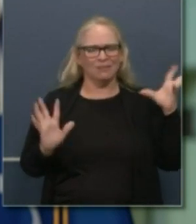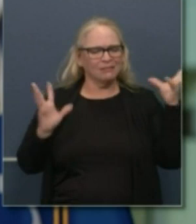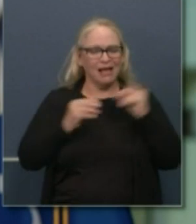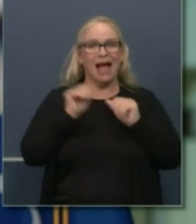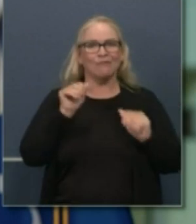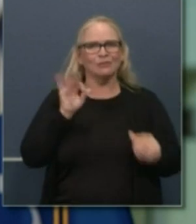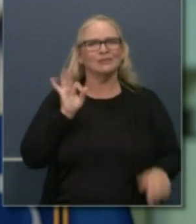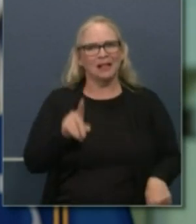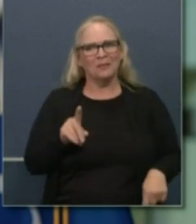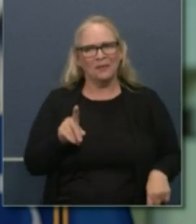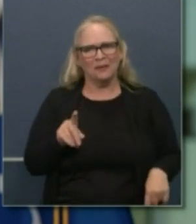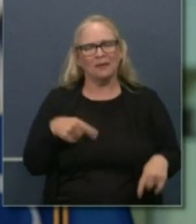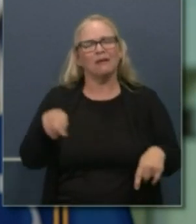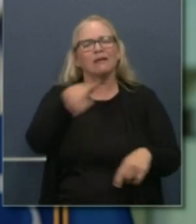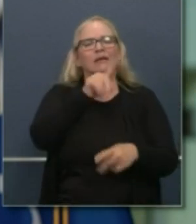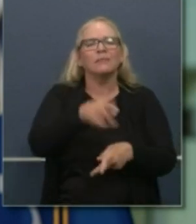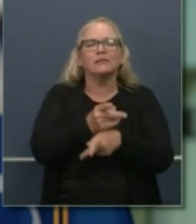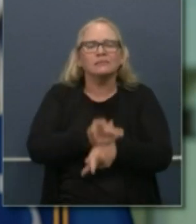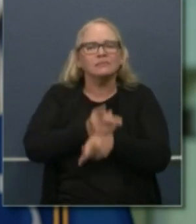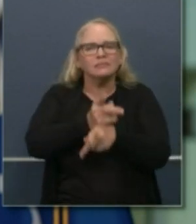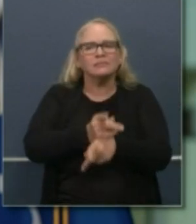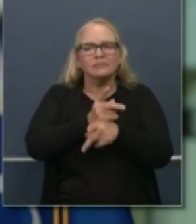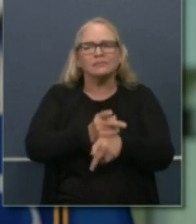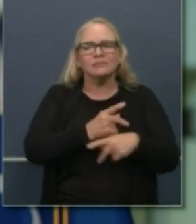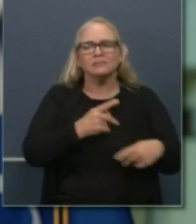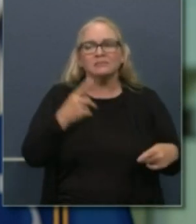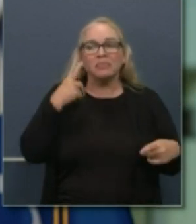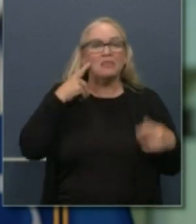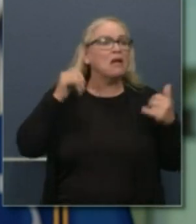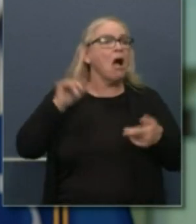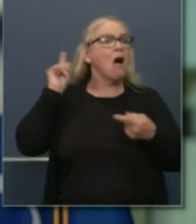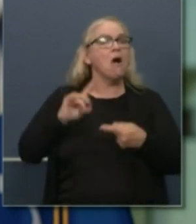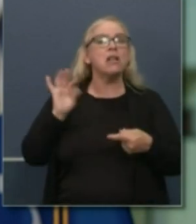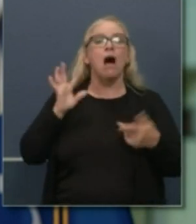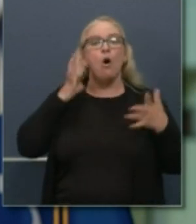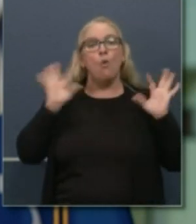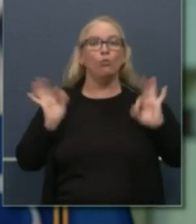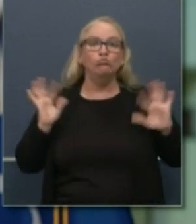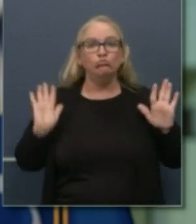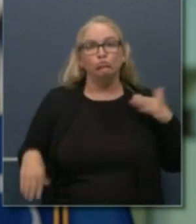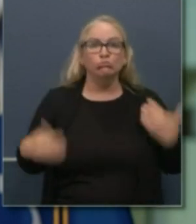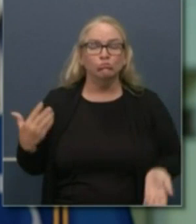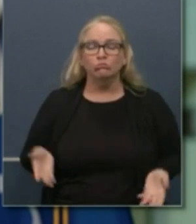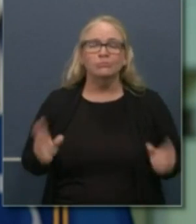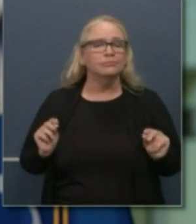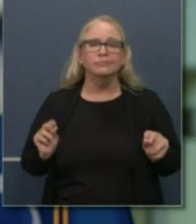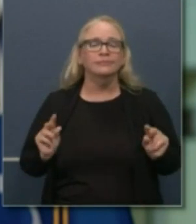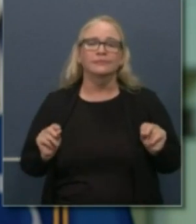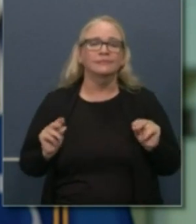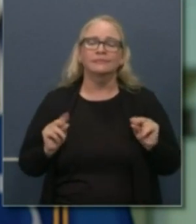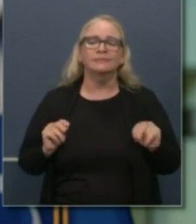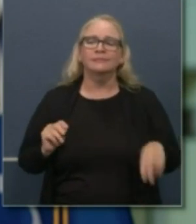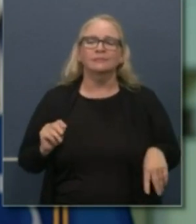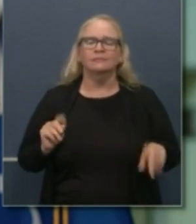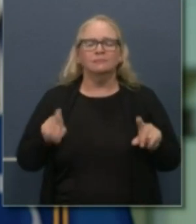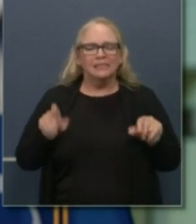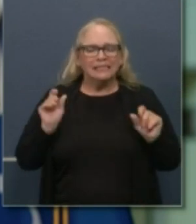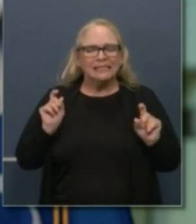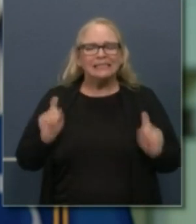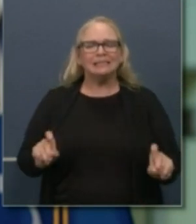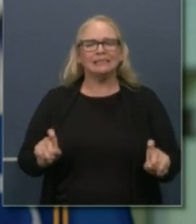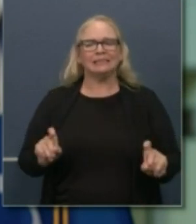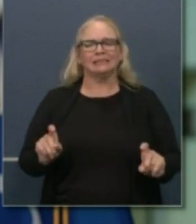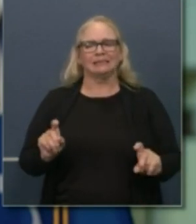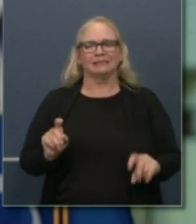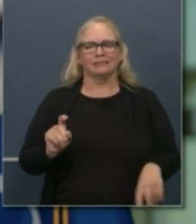with uh that news as somehow that's a trend or should be a headline when in fact we should be very sober about